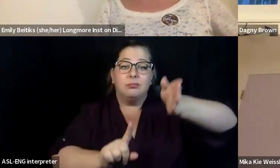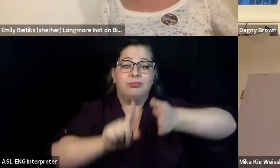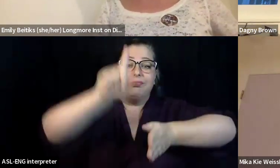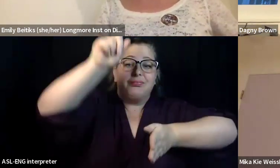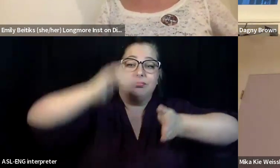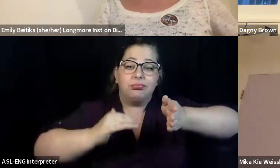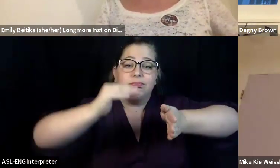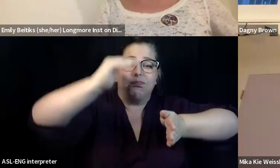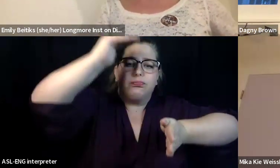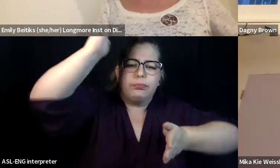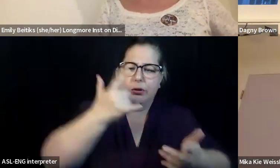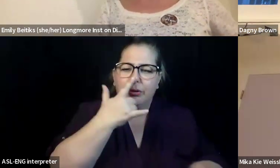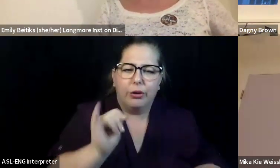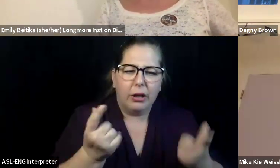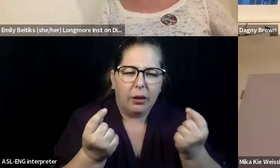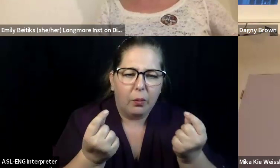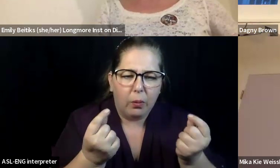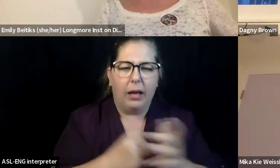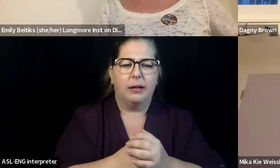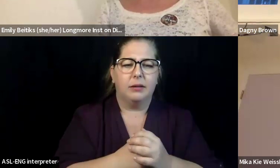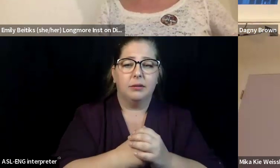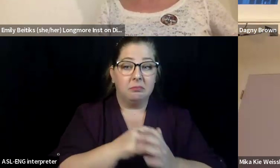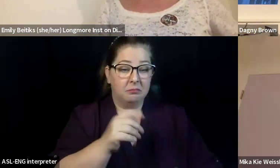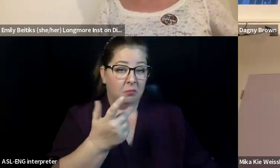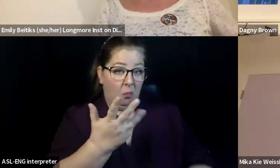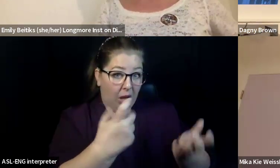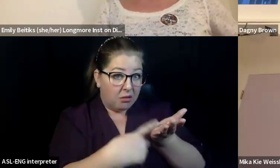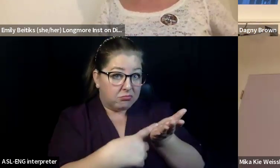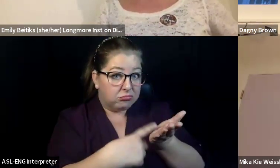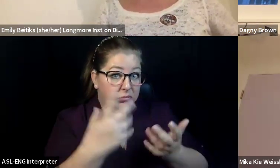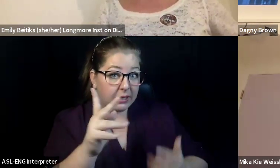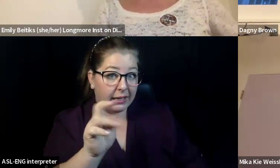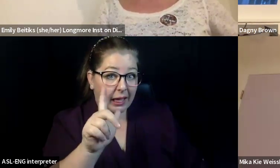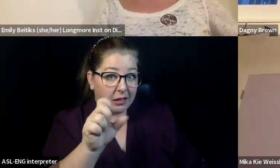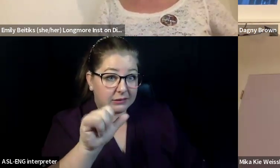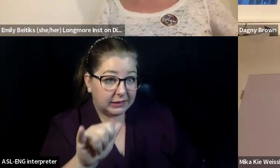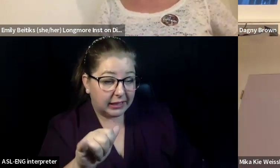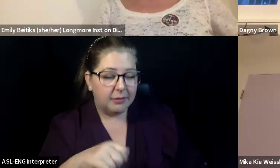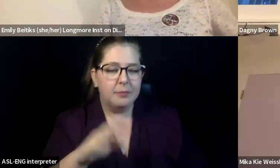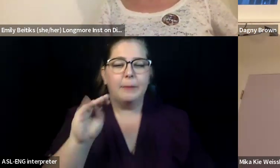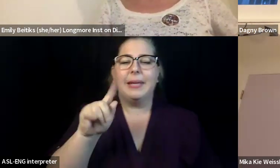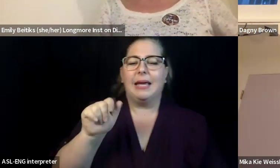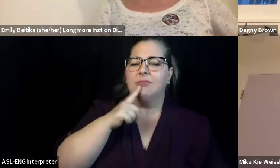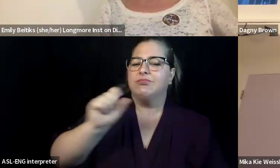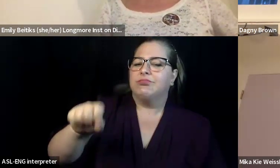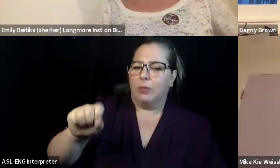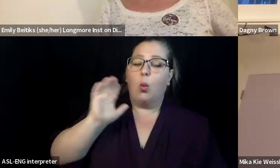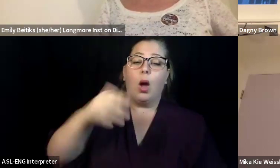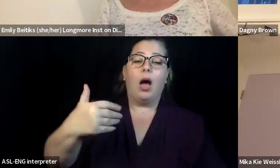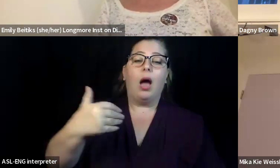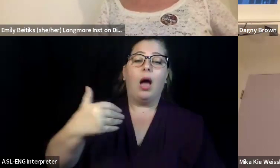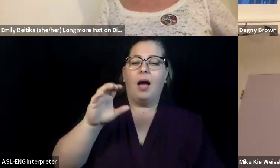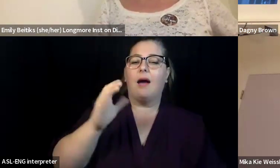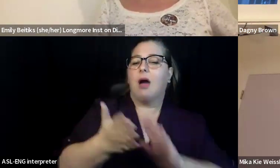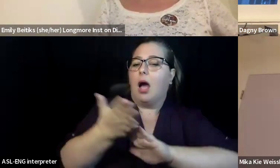community space on the ground floor. And then I believe it is 112 units of housing that will be above